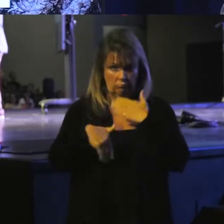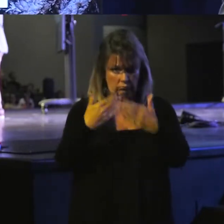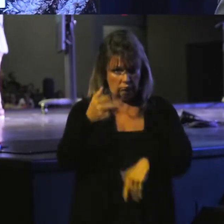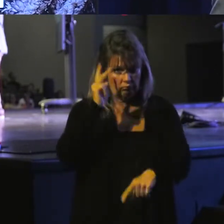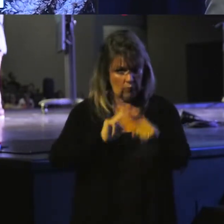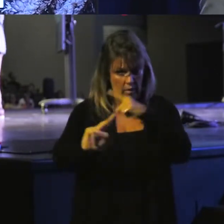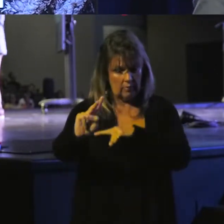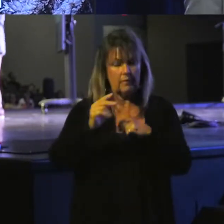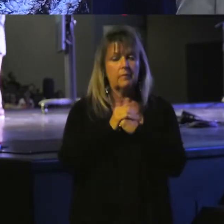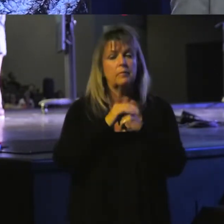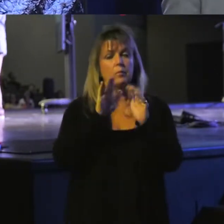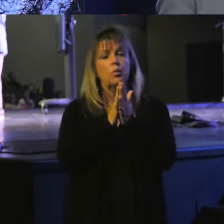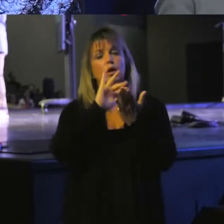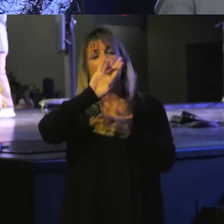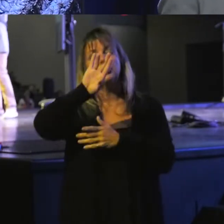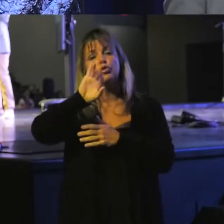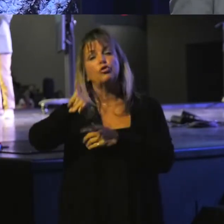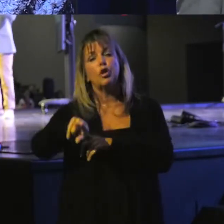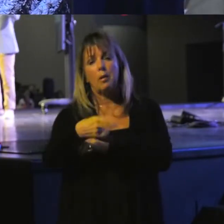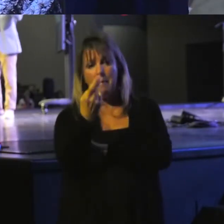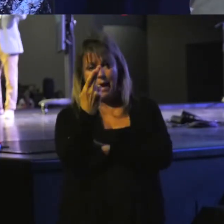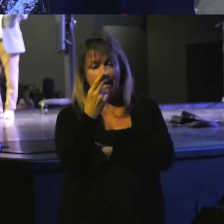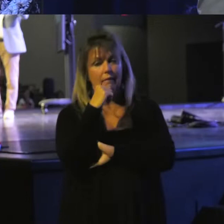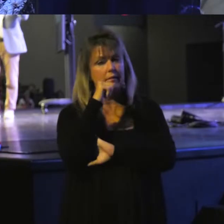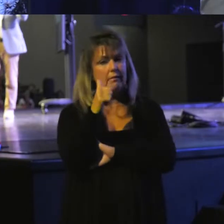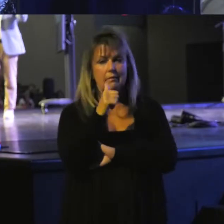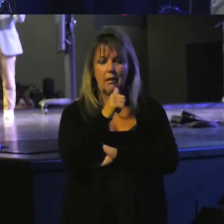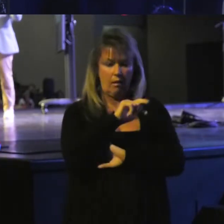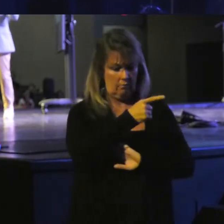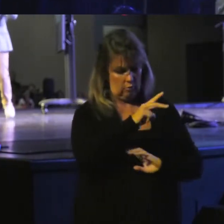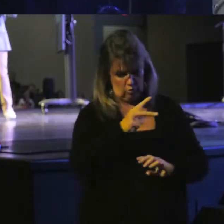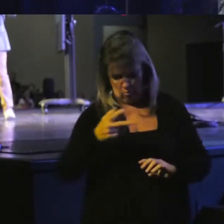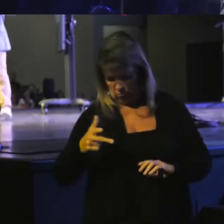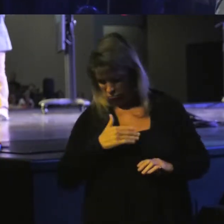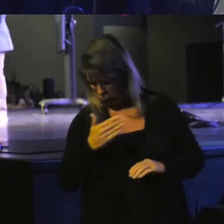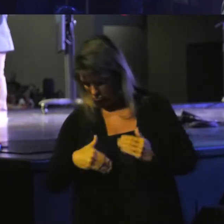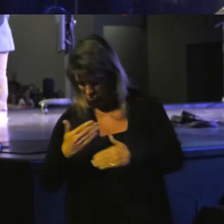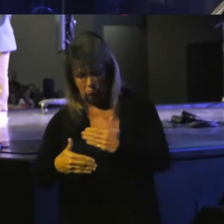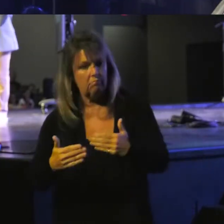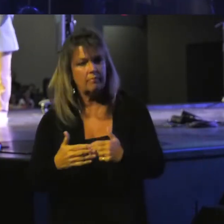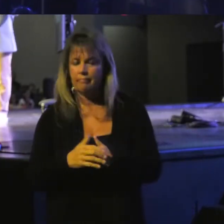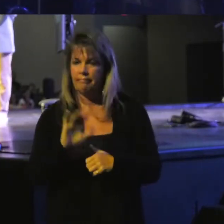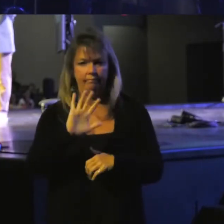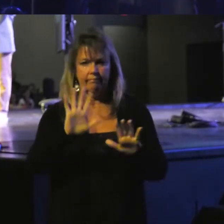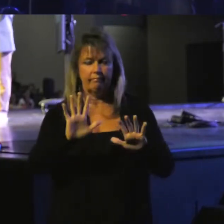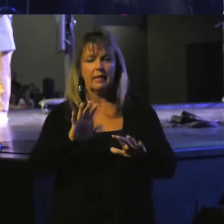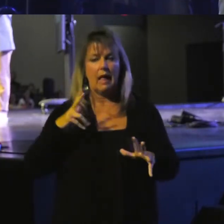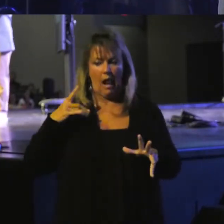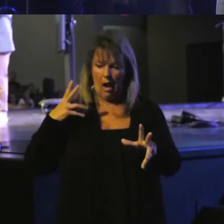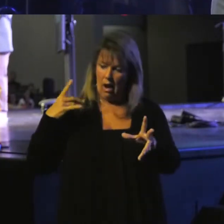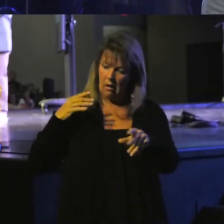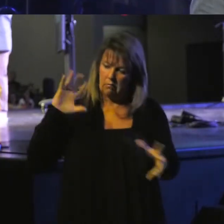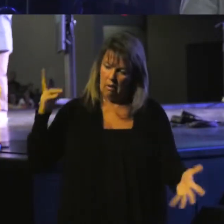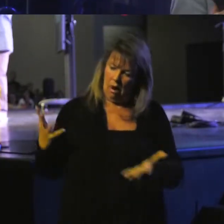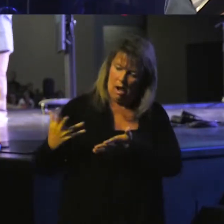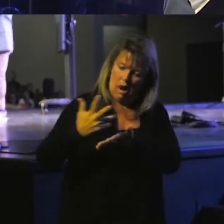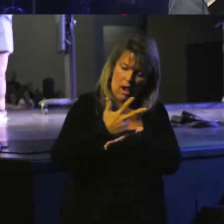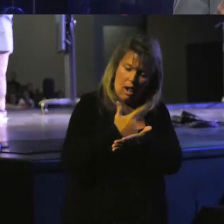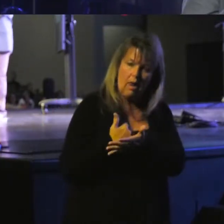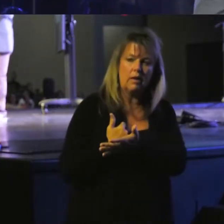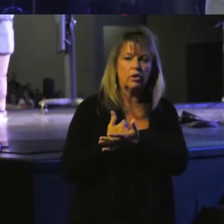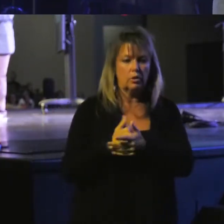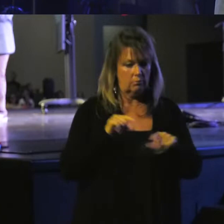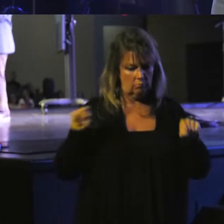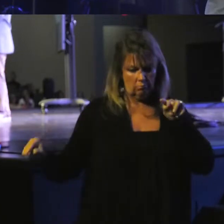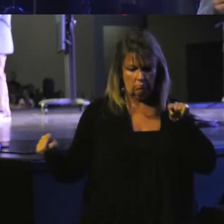prophecy. The book of Jeremiah is not chronological in its order. It is a collection of prophecies that goes back and forth